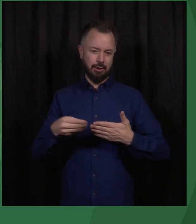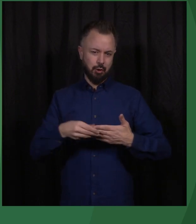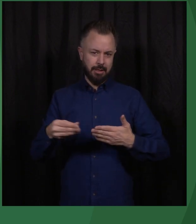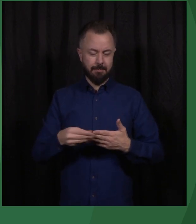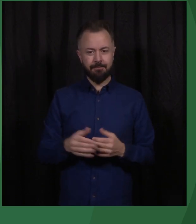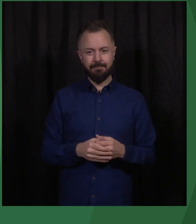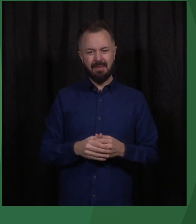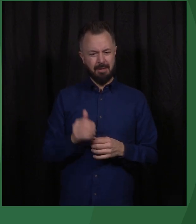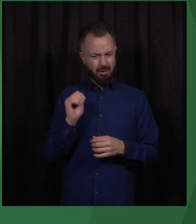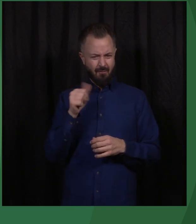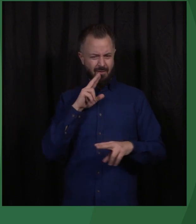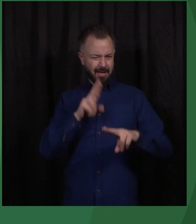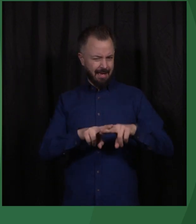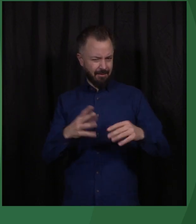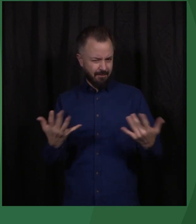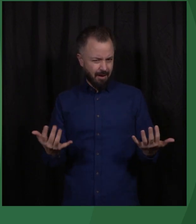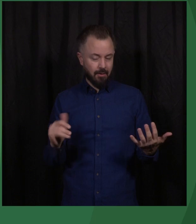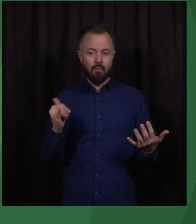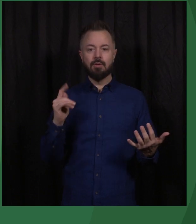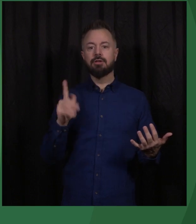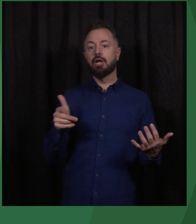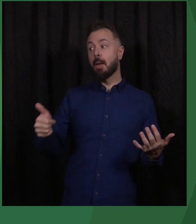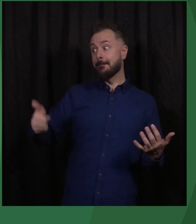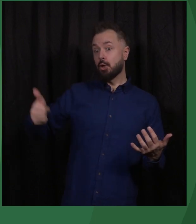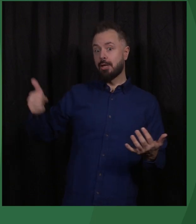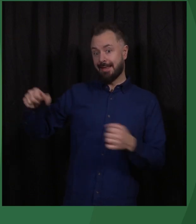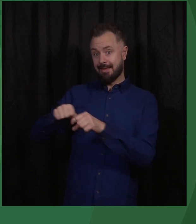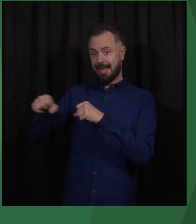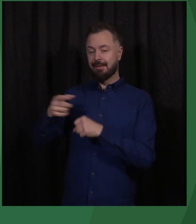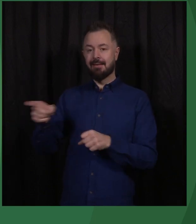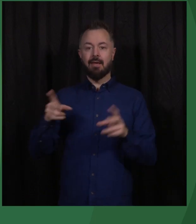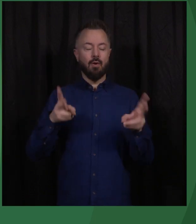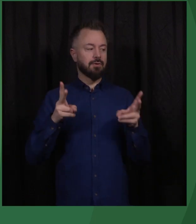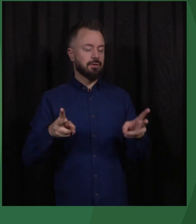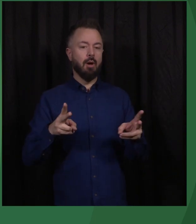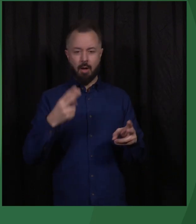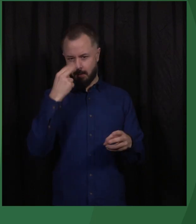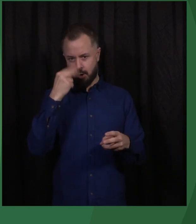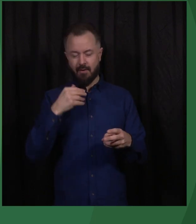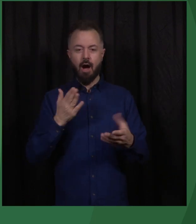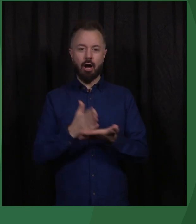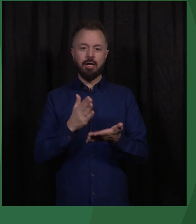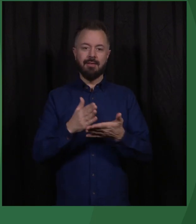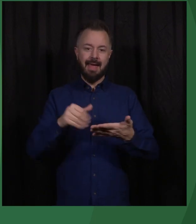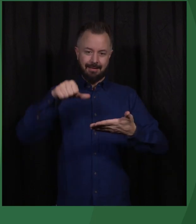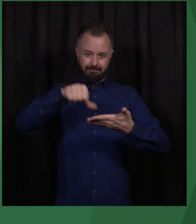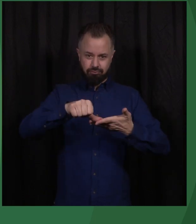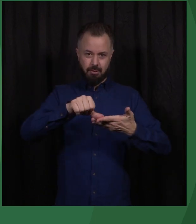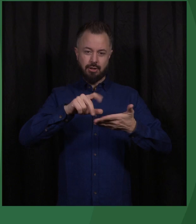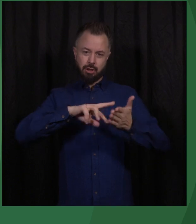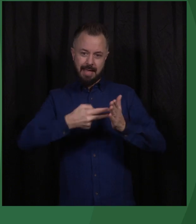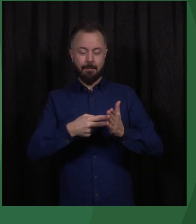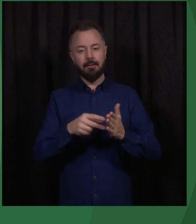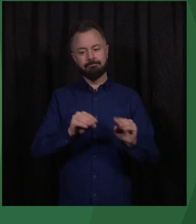Because the government also tried to link this biometric system to India's voting system.